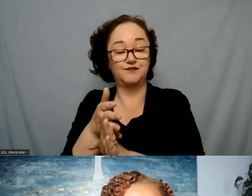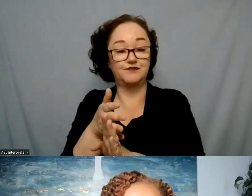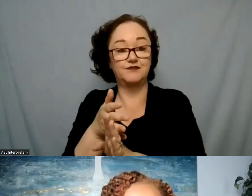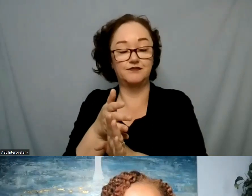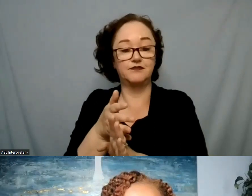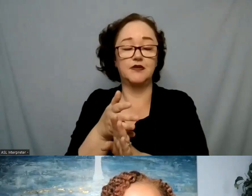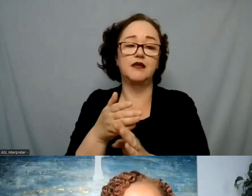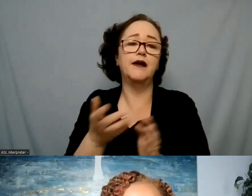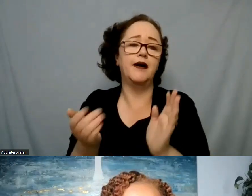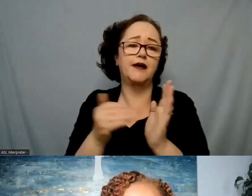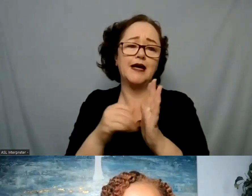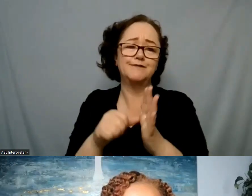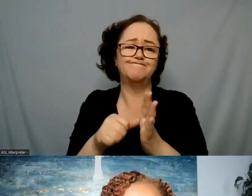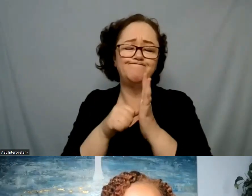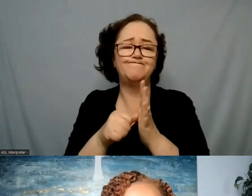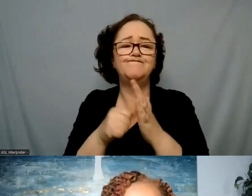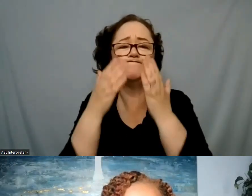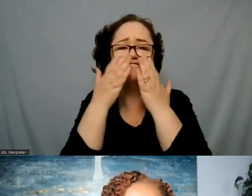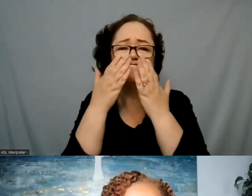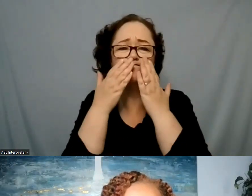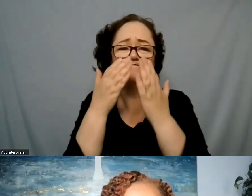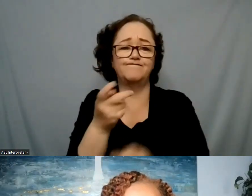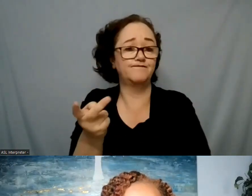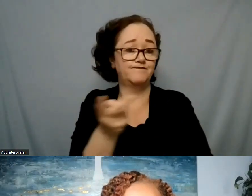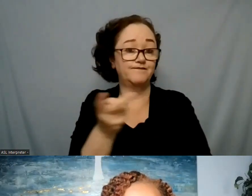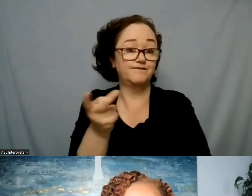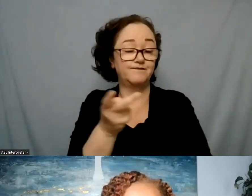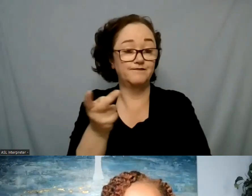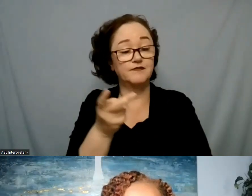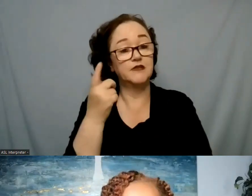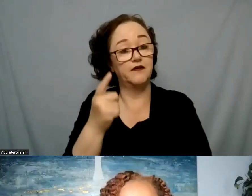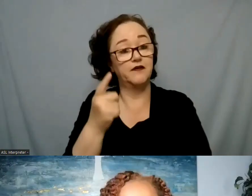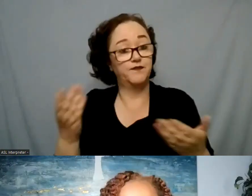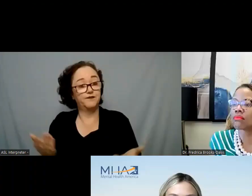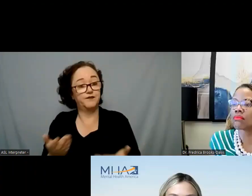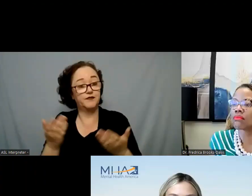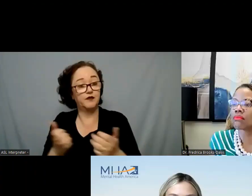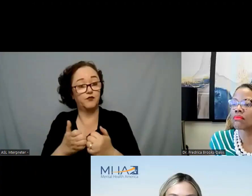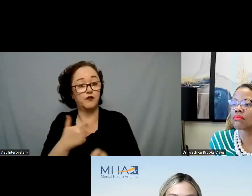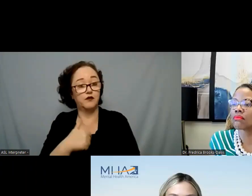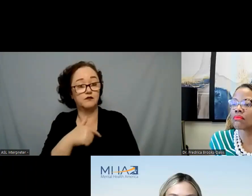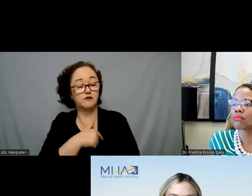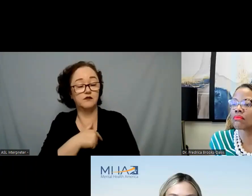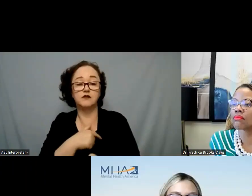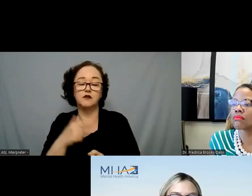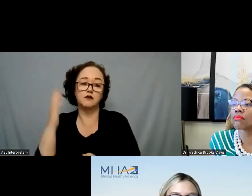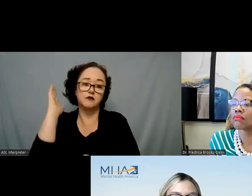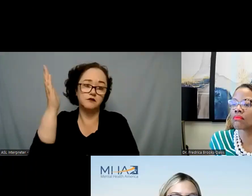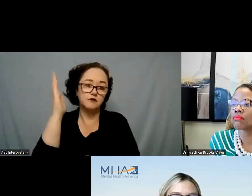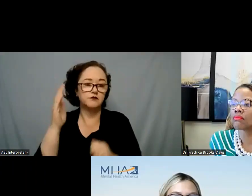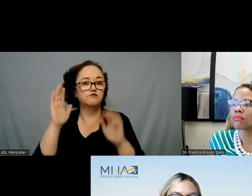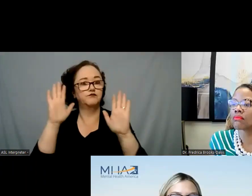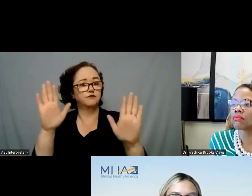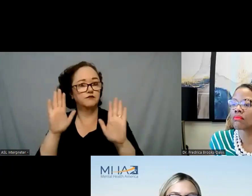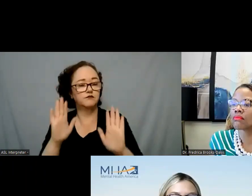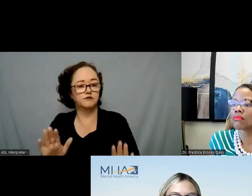thank you to Dr. Berry and Dr. Brooks Davis for being here with us and providing this great information I'm going to